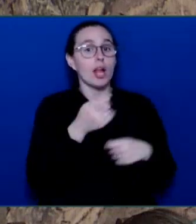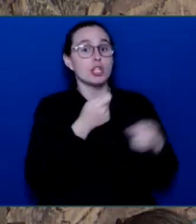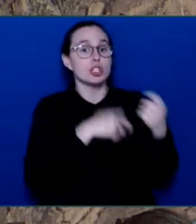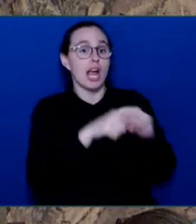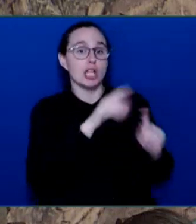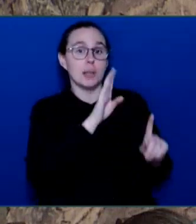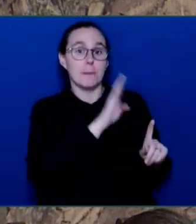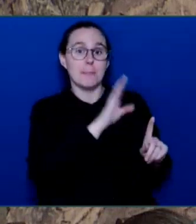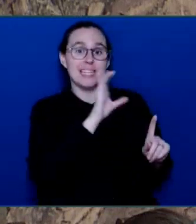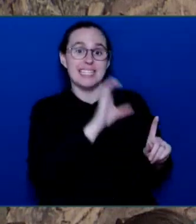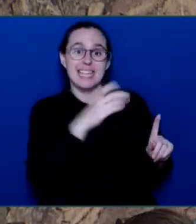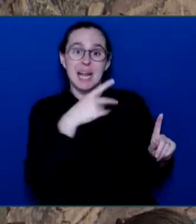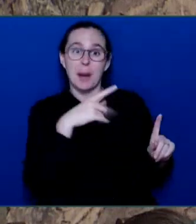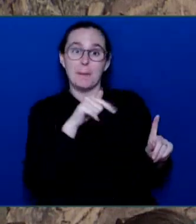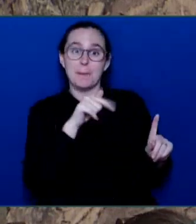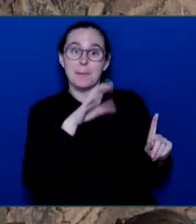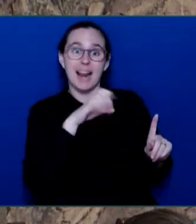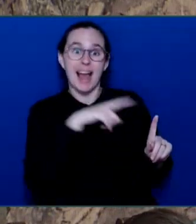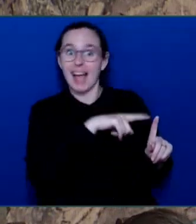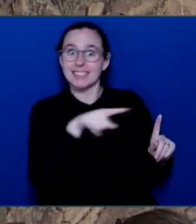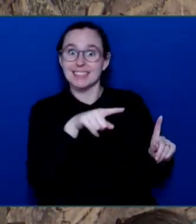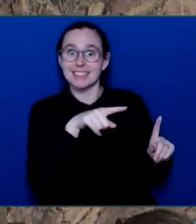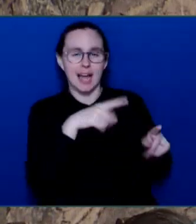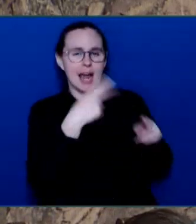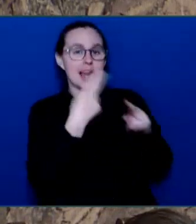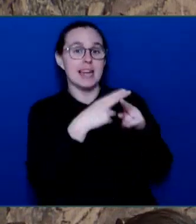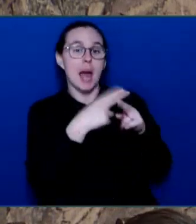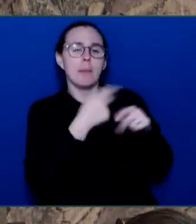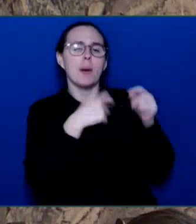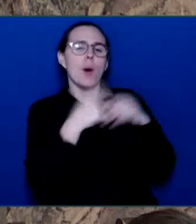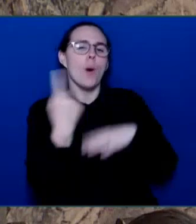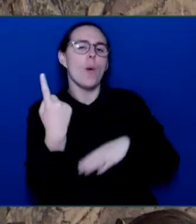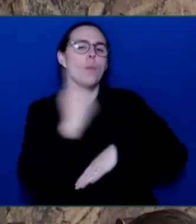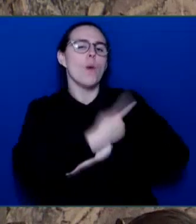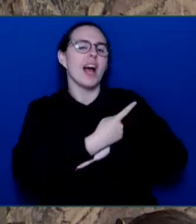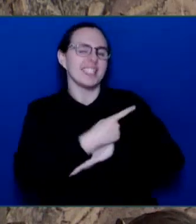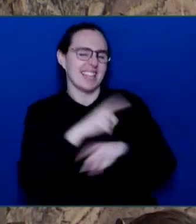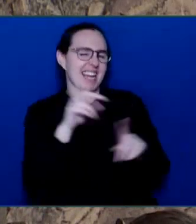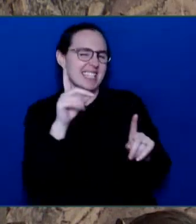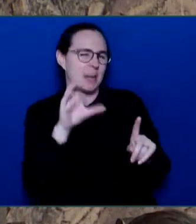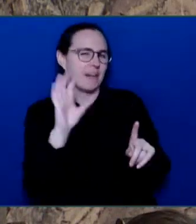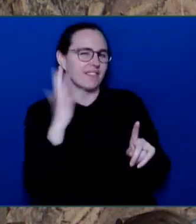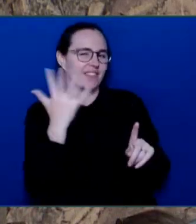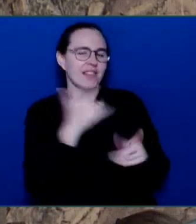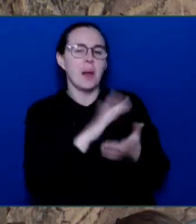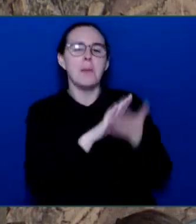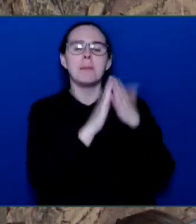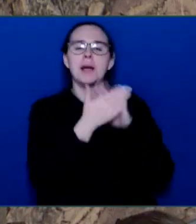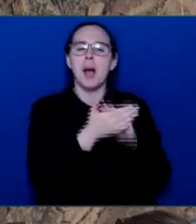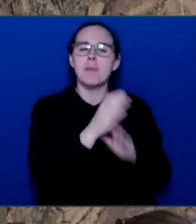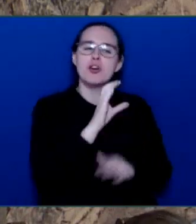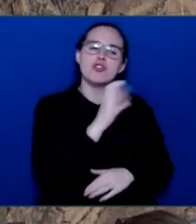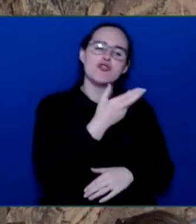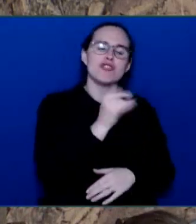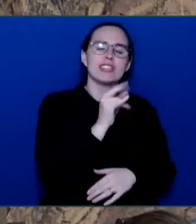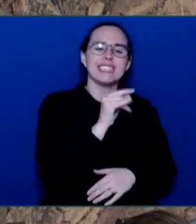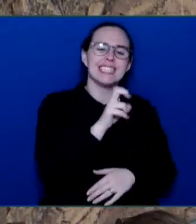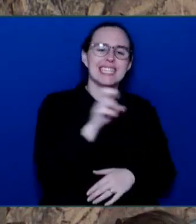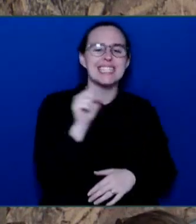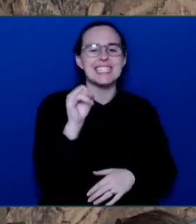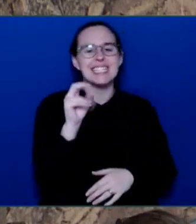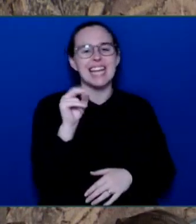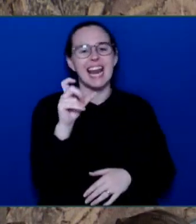5th. It will be a moment cherished by soccer enthusiasts, British Columbians and Canadians alike. The significance of